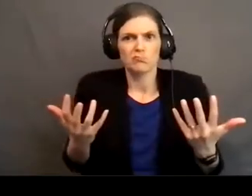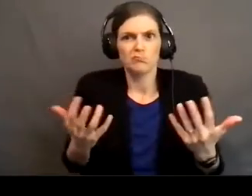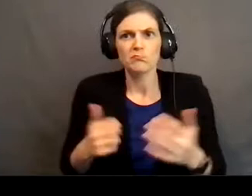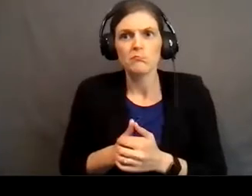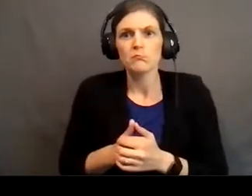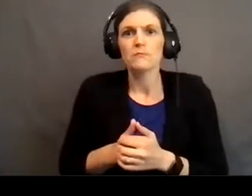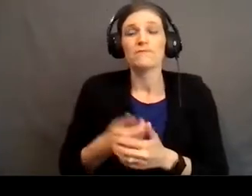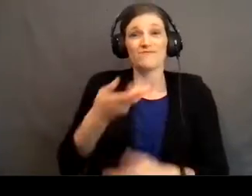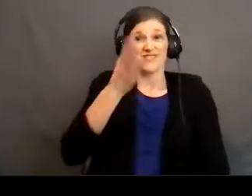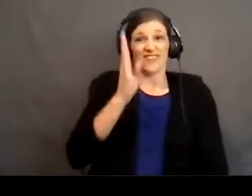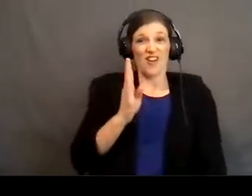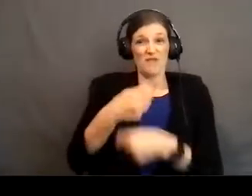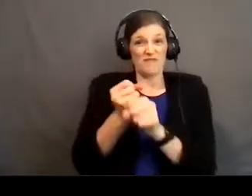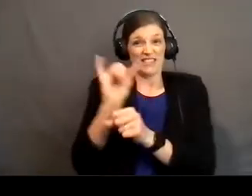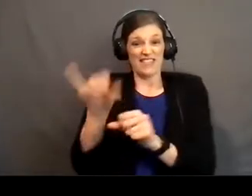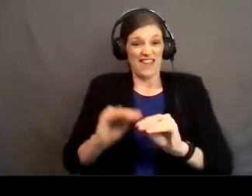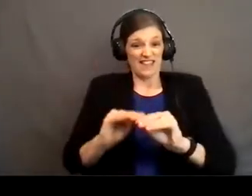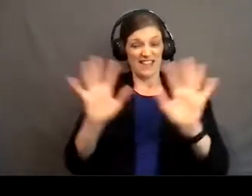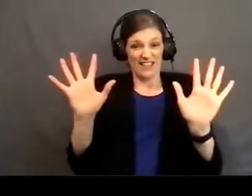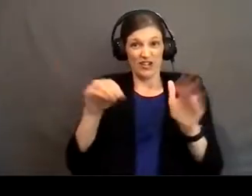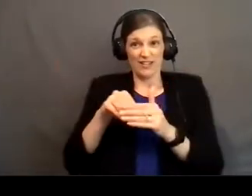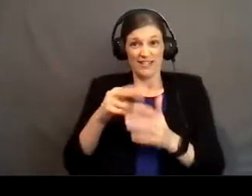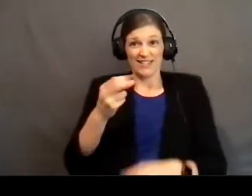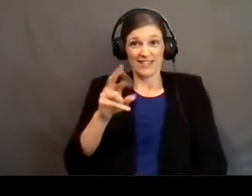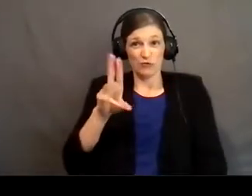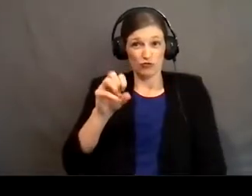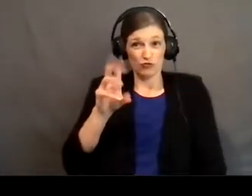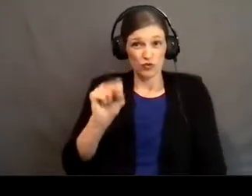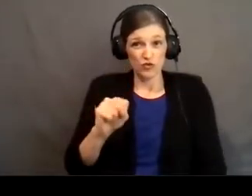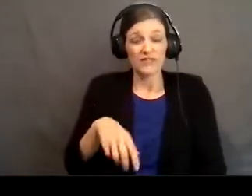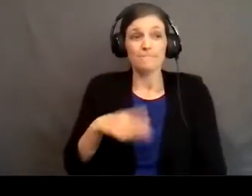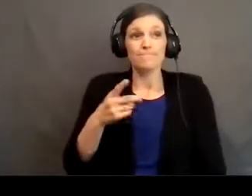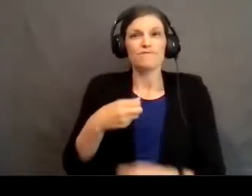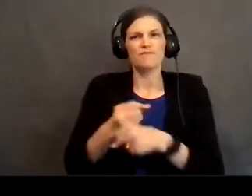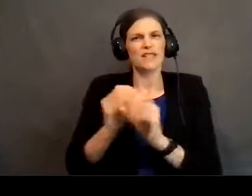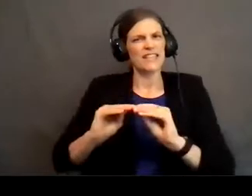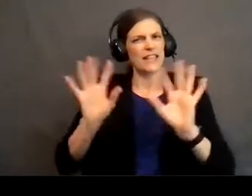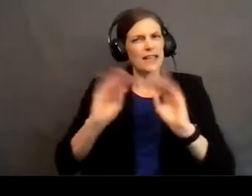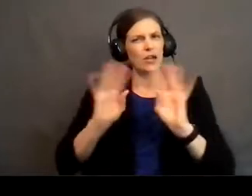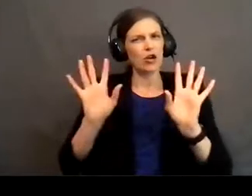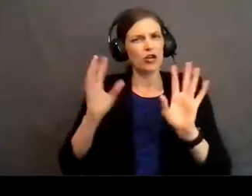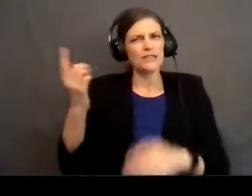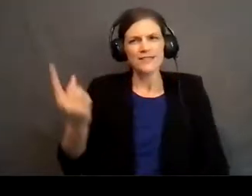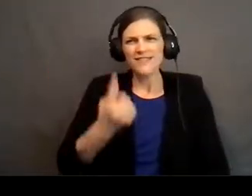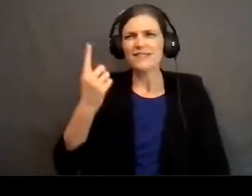Because God makes it clear, also in Hebrews, He makes it clear that something special happens here. Yes, our